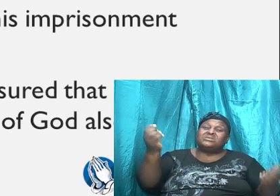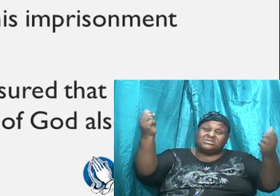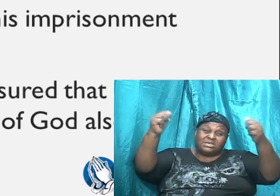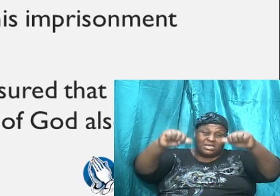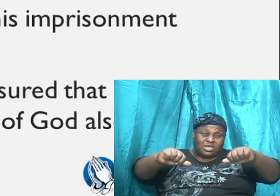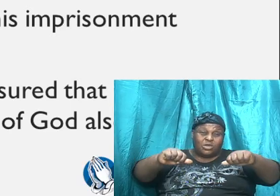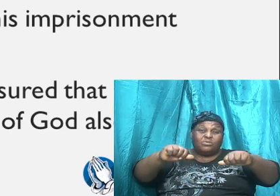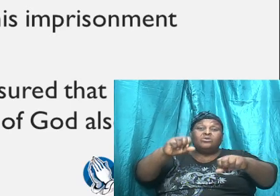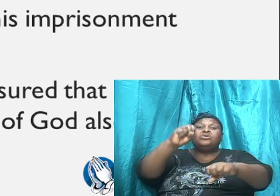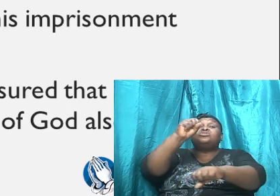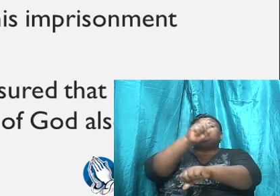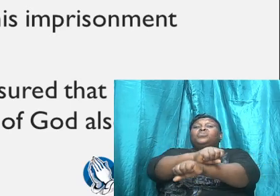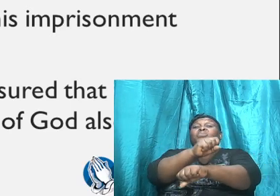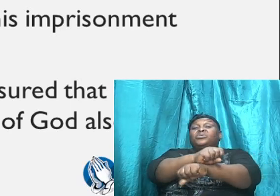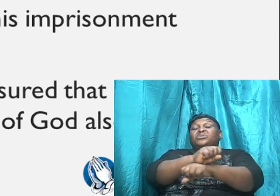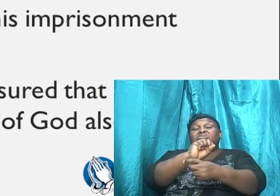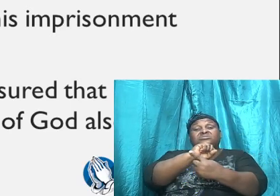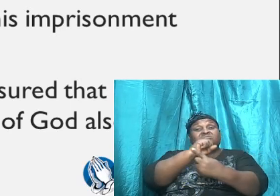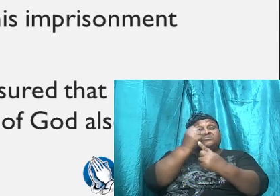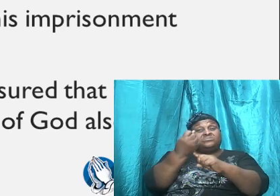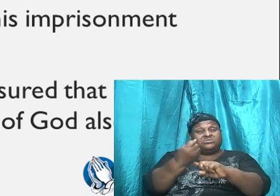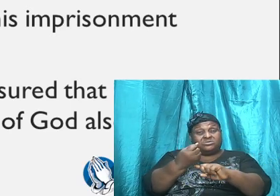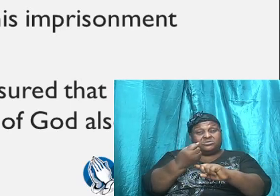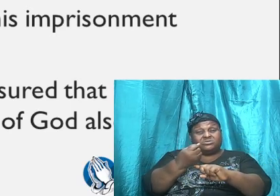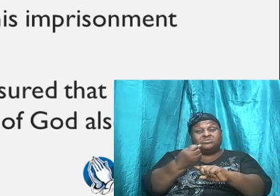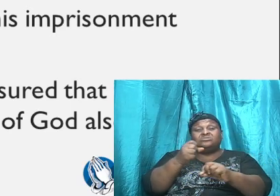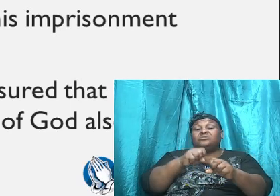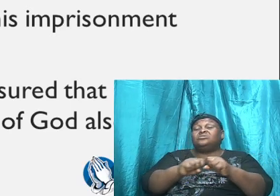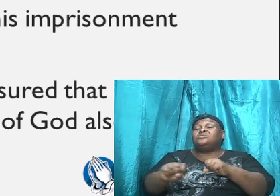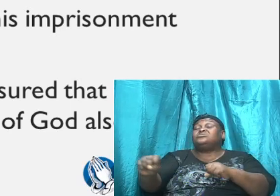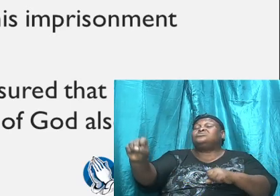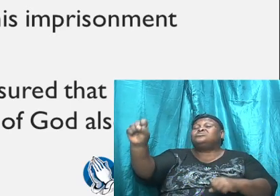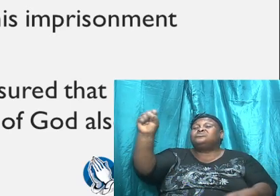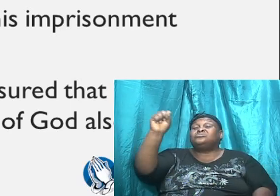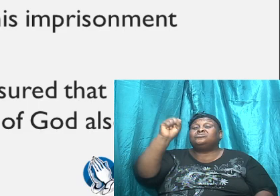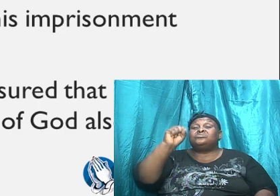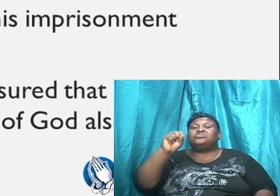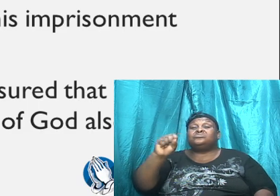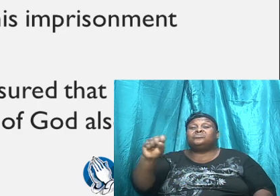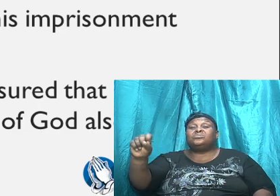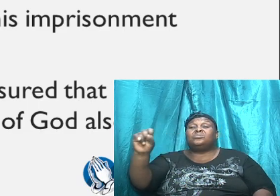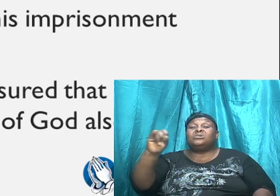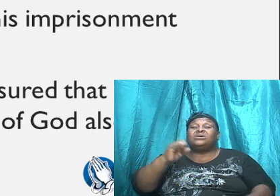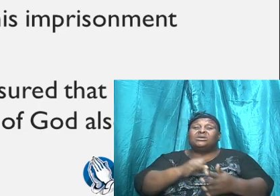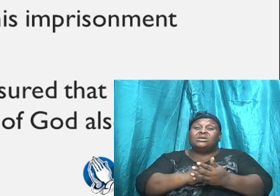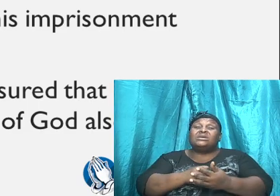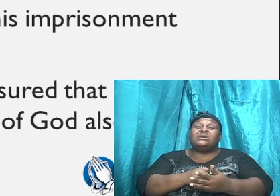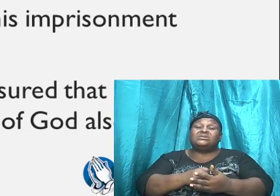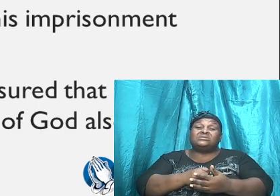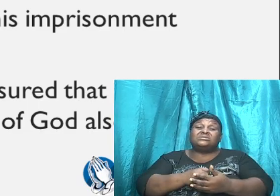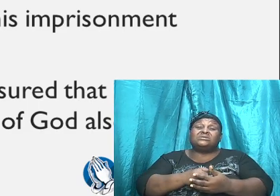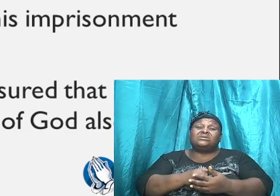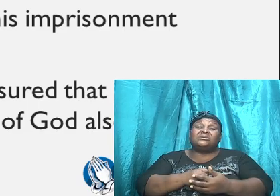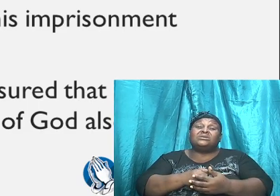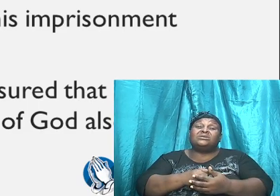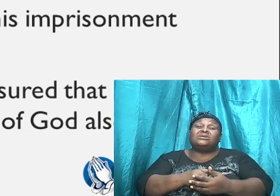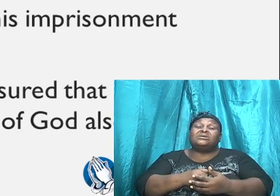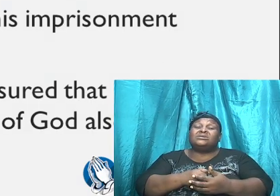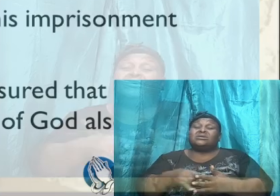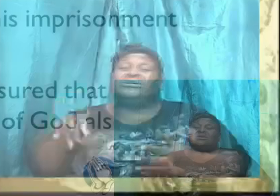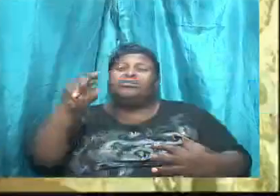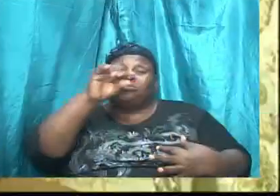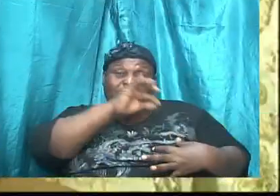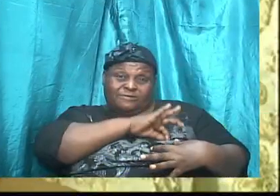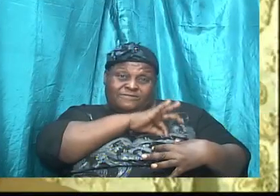work this situation situation so that it benefited the kingdom of